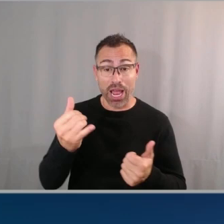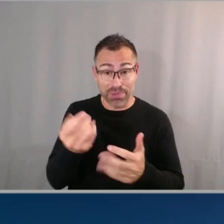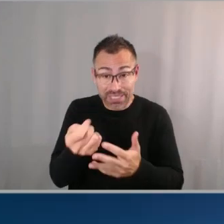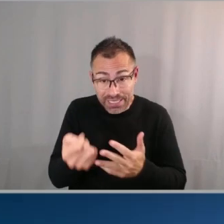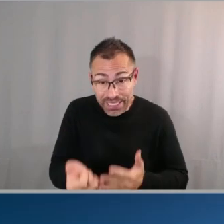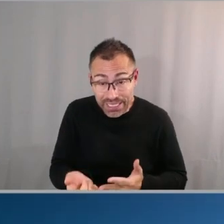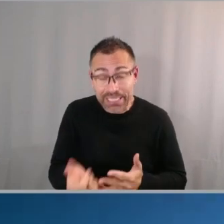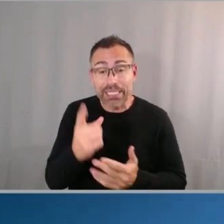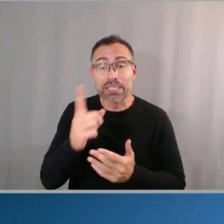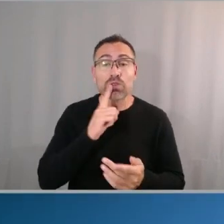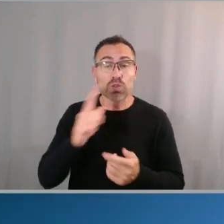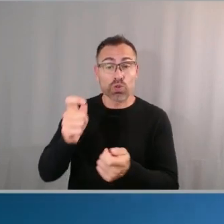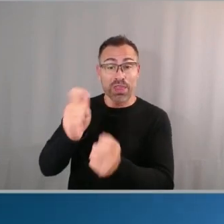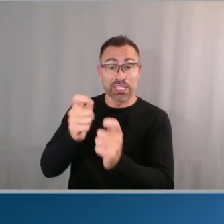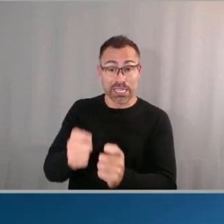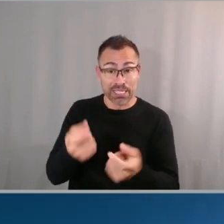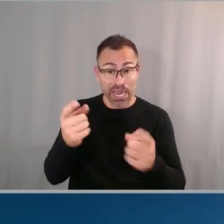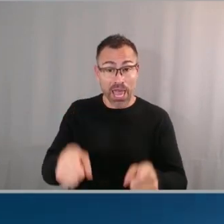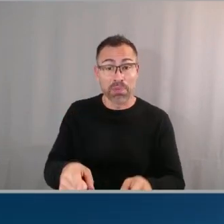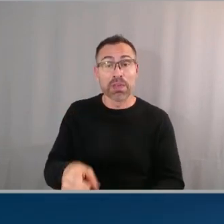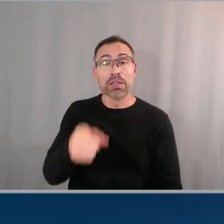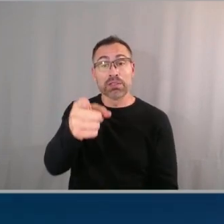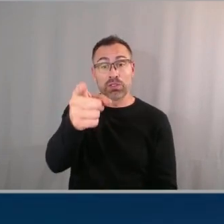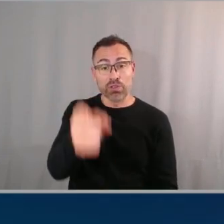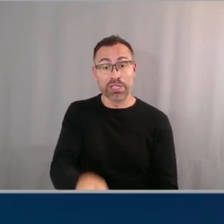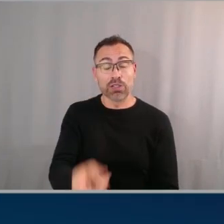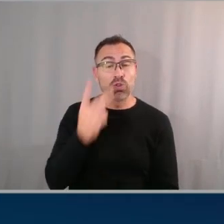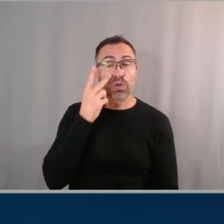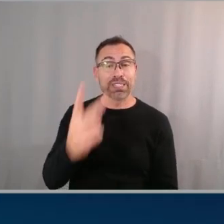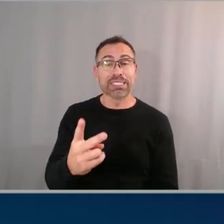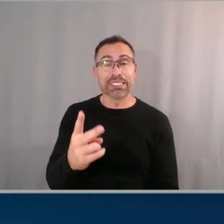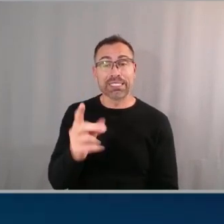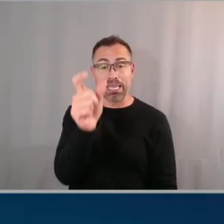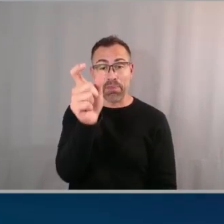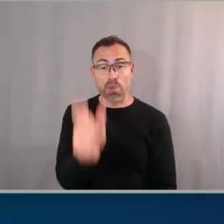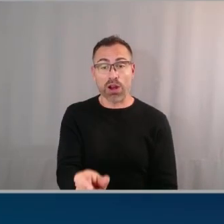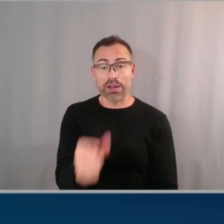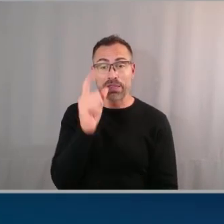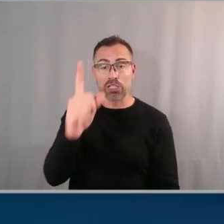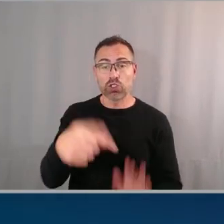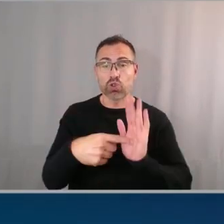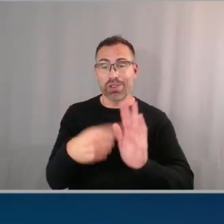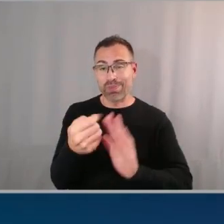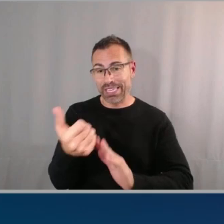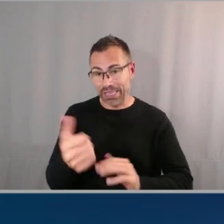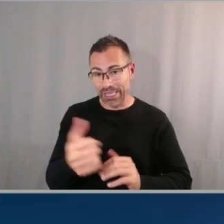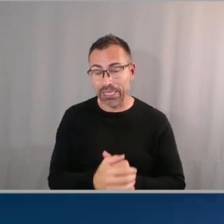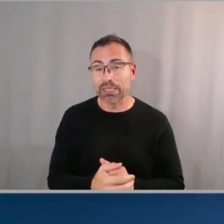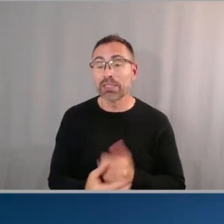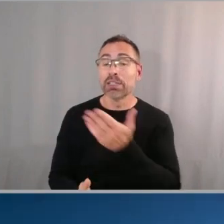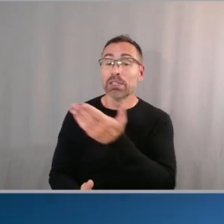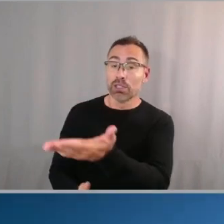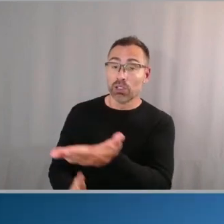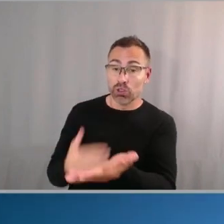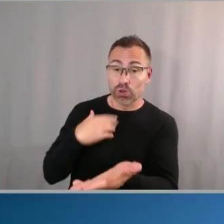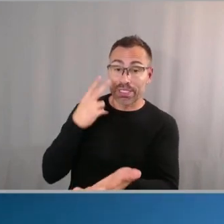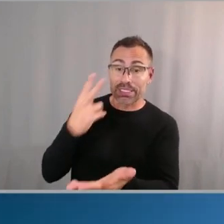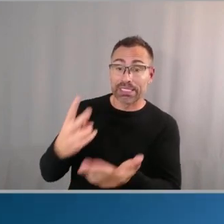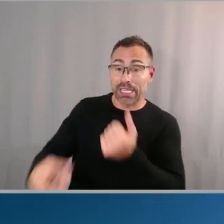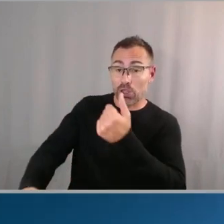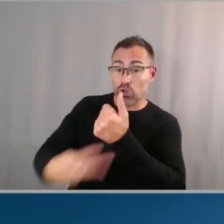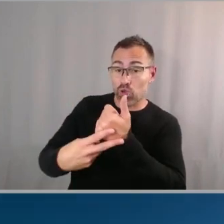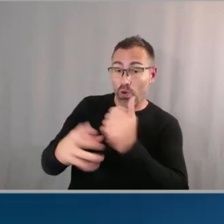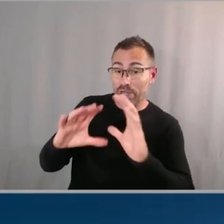changes that are happening in my bucket in this case these are delete markers because it's a versioned bucket um you can see the storage class and most interestingly